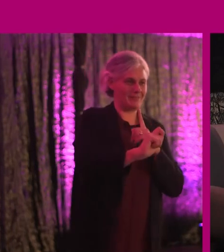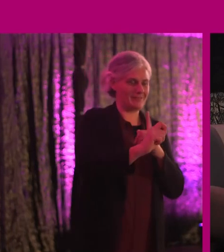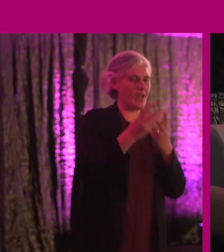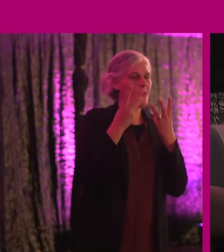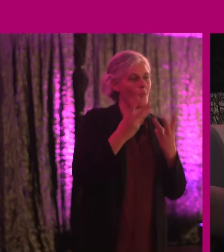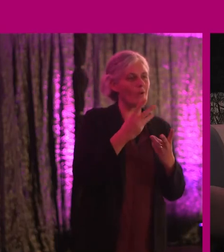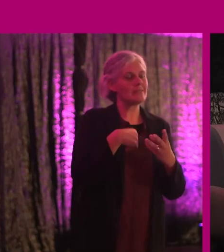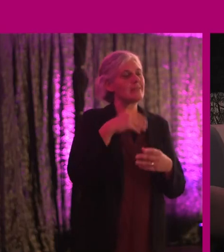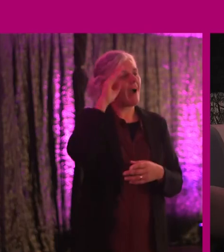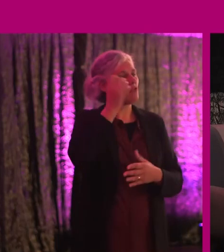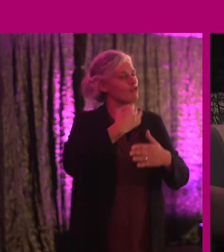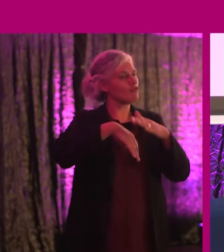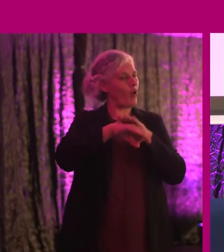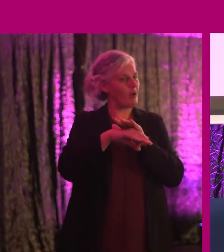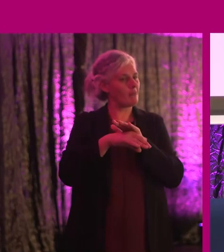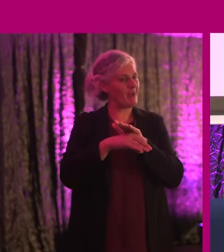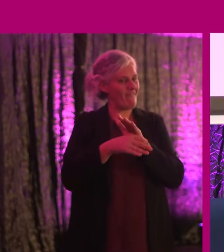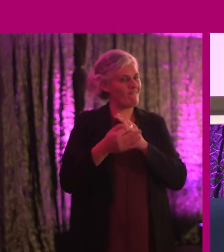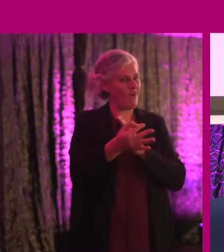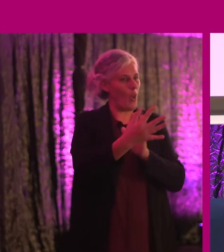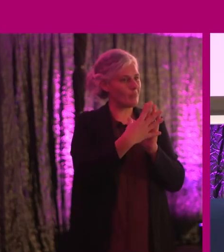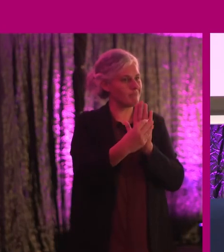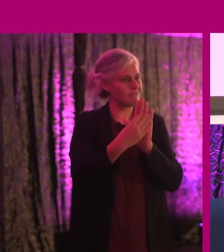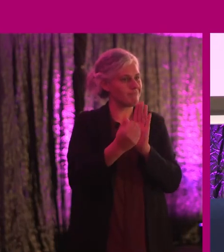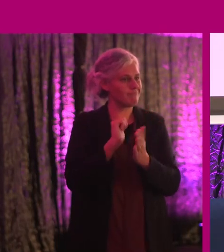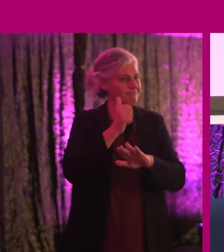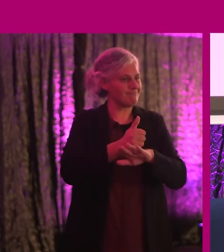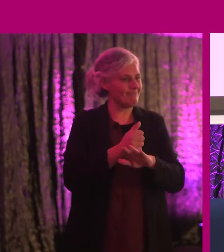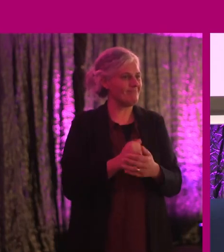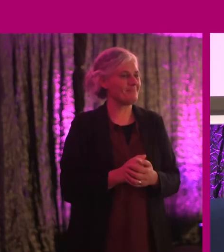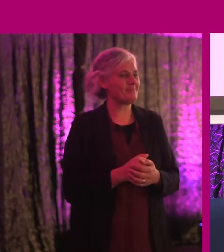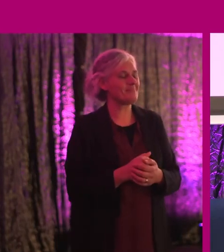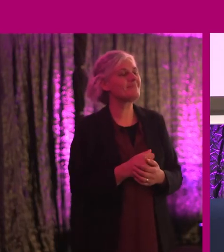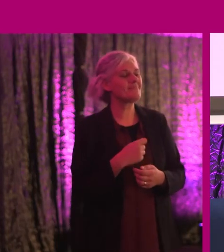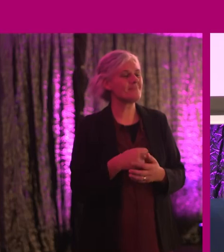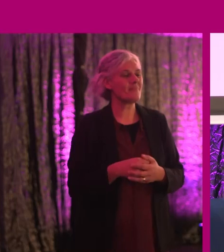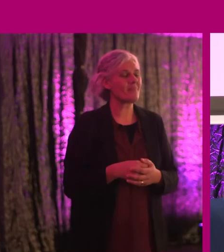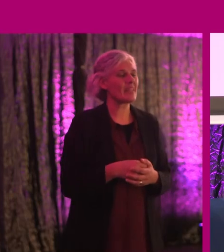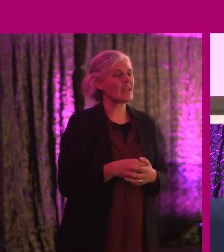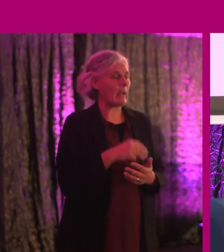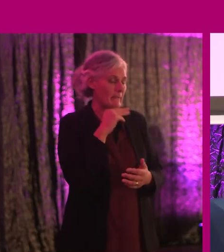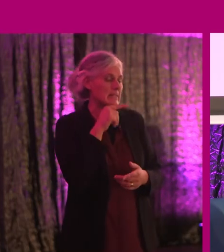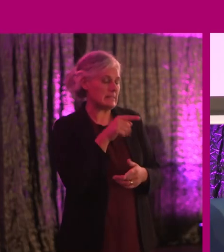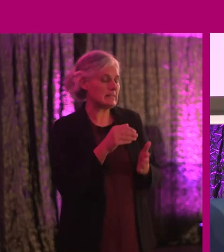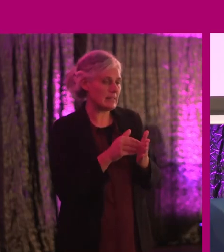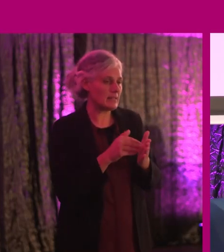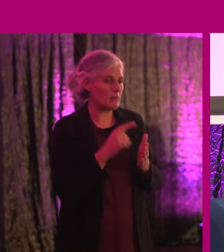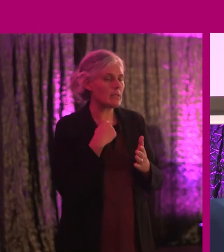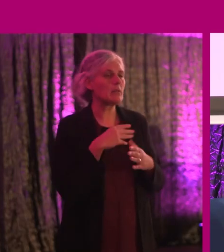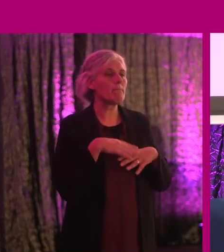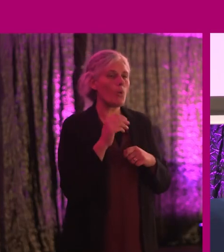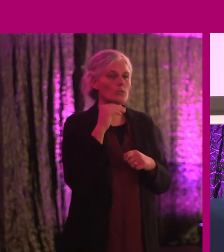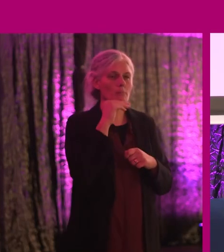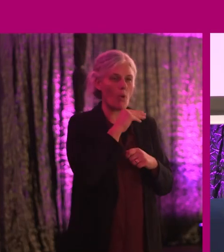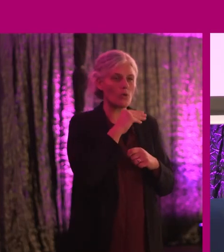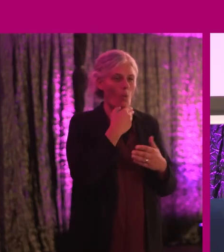the Irish government to follow the model. Could I not have? You owe me one, Dr. Kim. But honestly, I mean that. But the most important thing